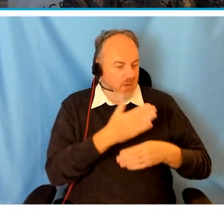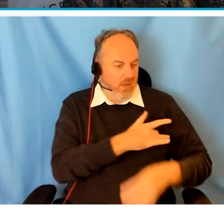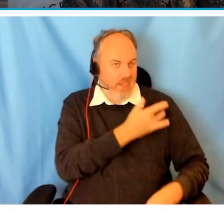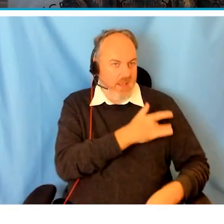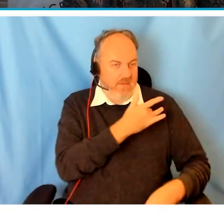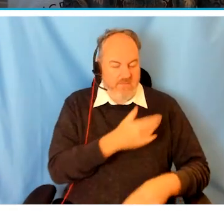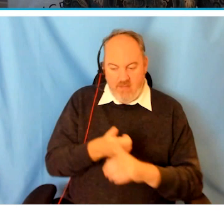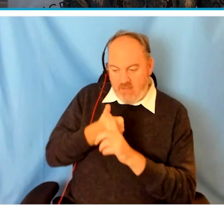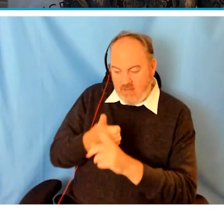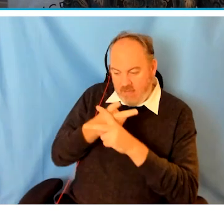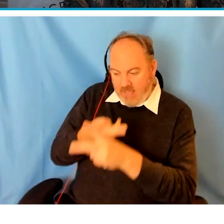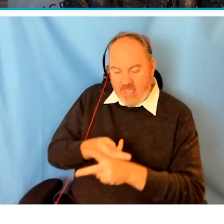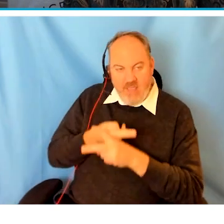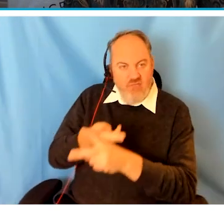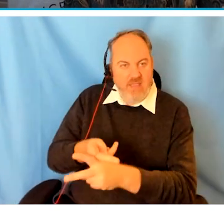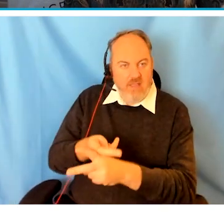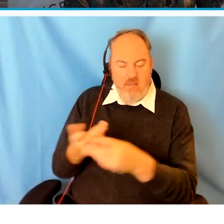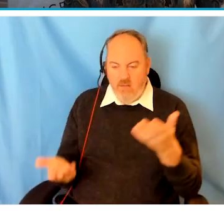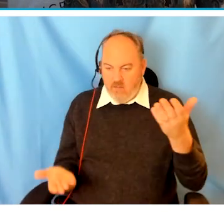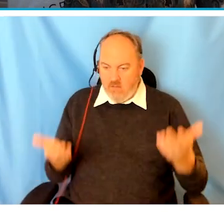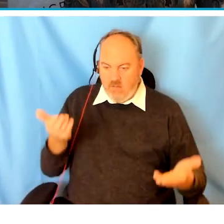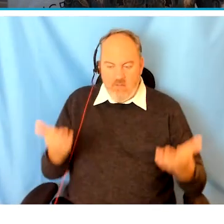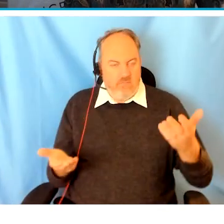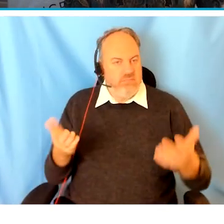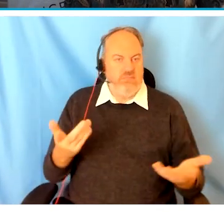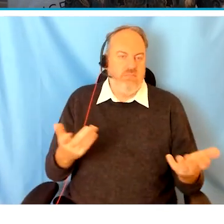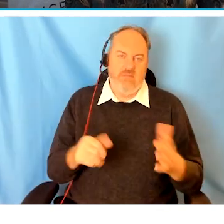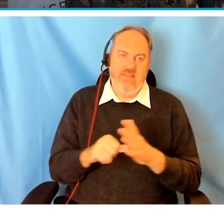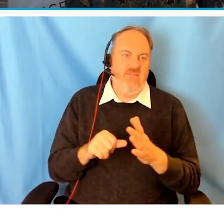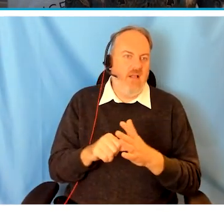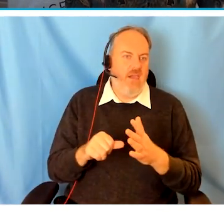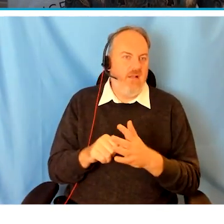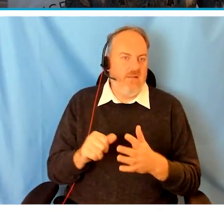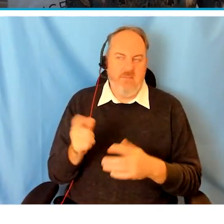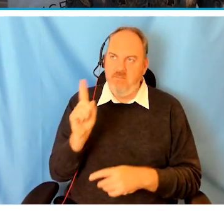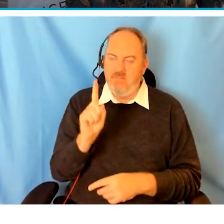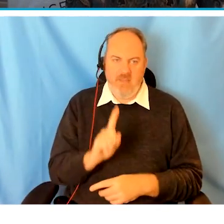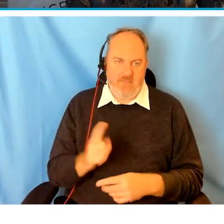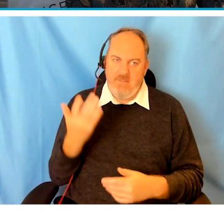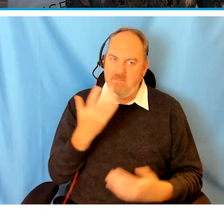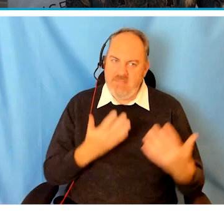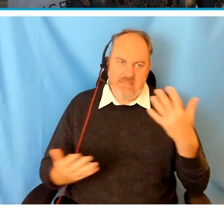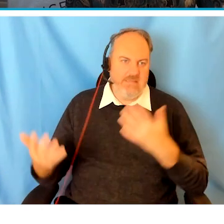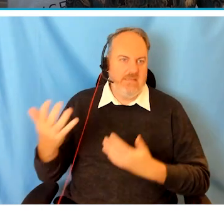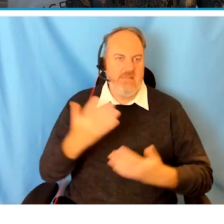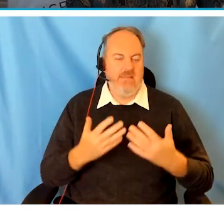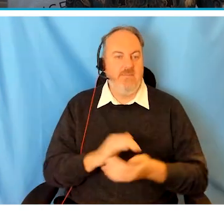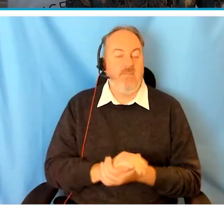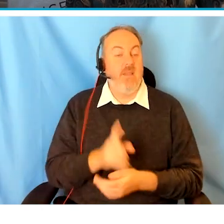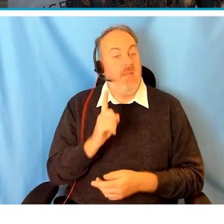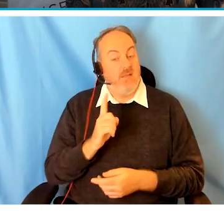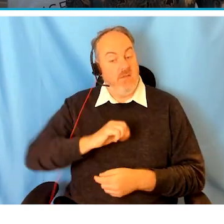caring, or indeed all of the above. The Scottish Government is committed to a long-term